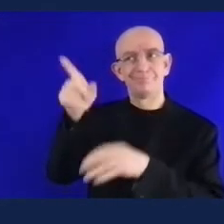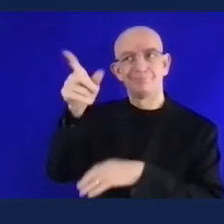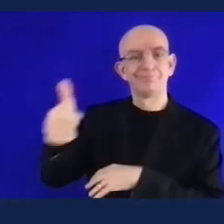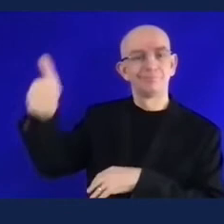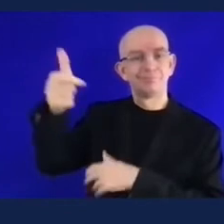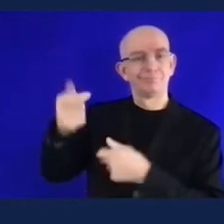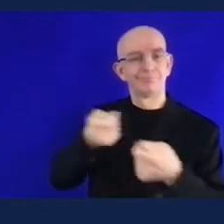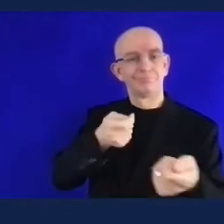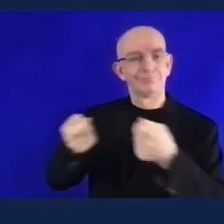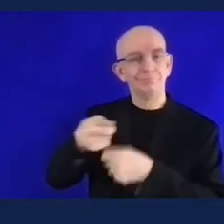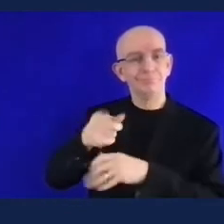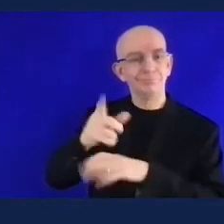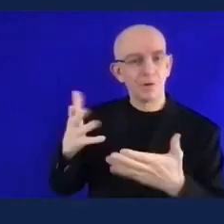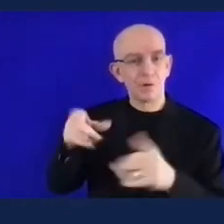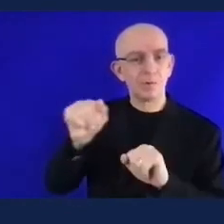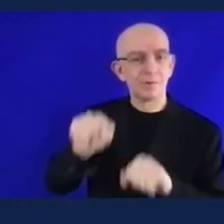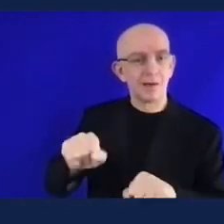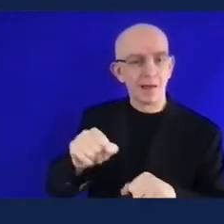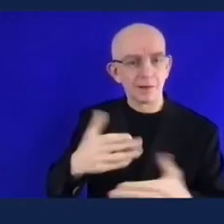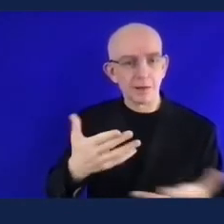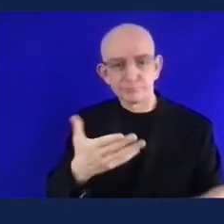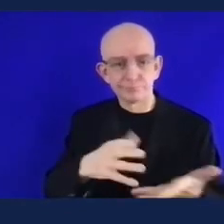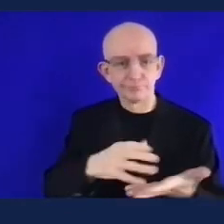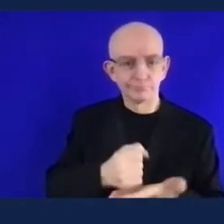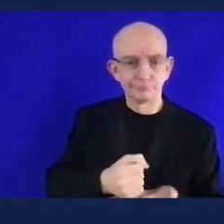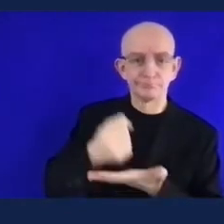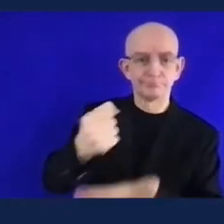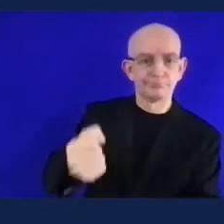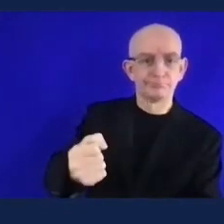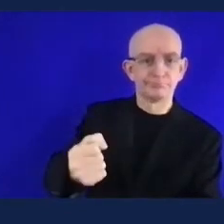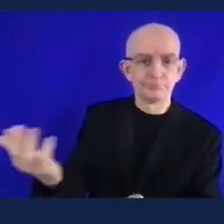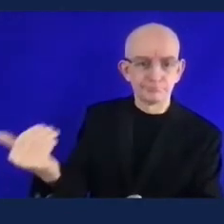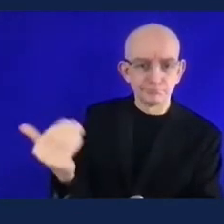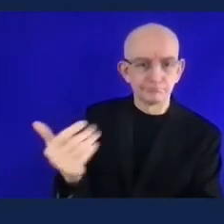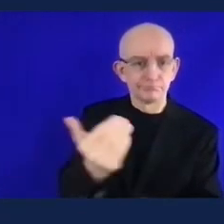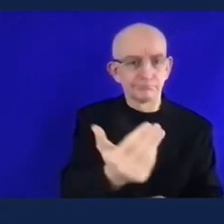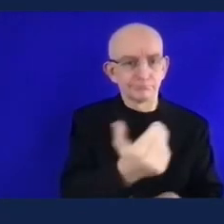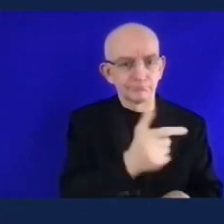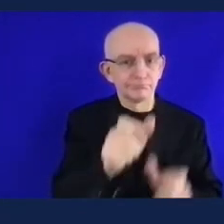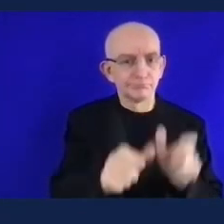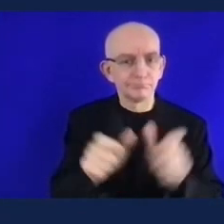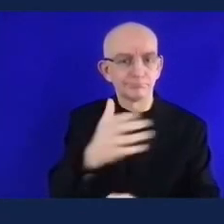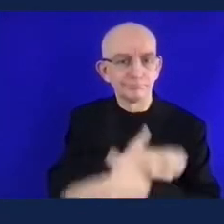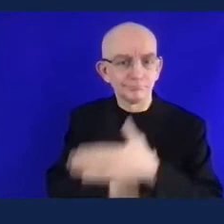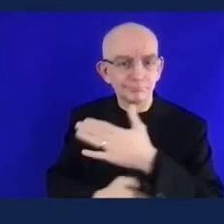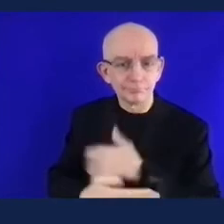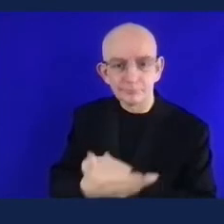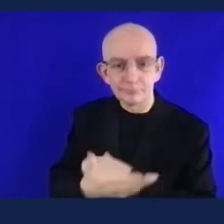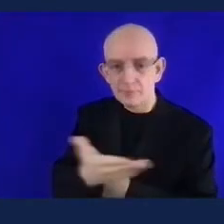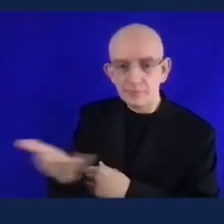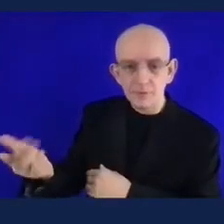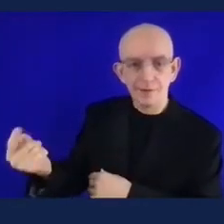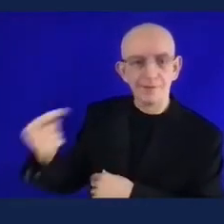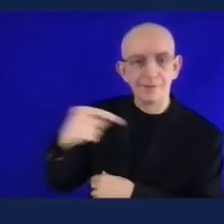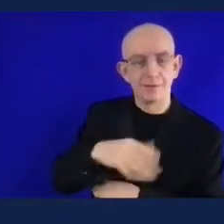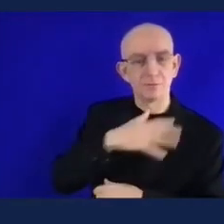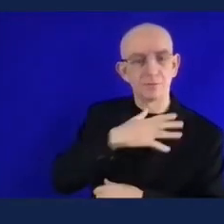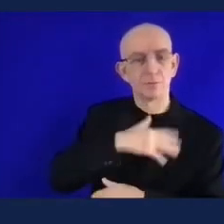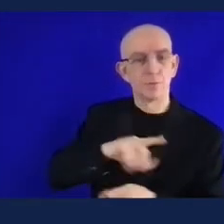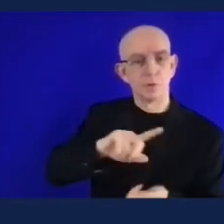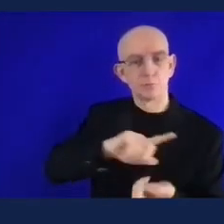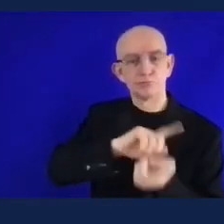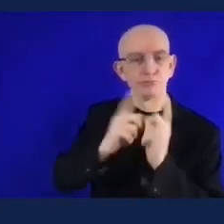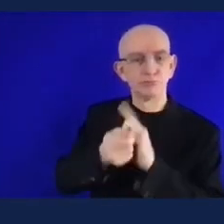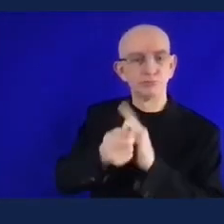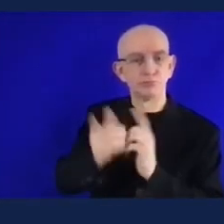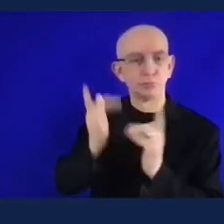on tv and films and such like and i always say on the film industry we have the la 2028 paralympic games coming up that's a huge